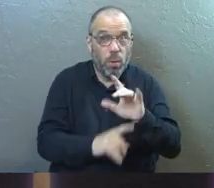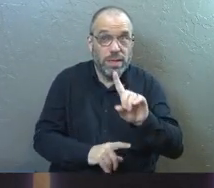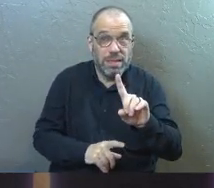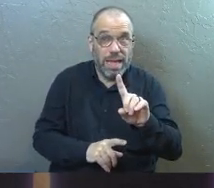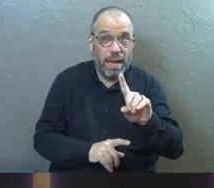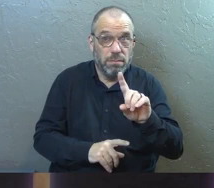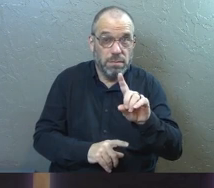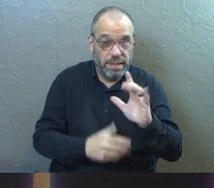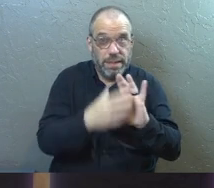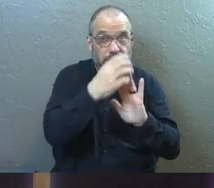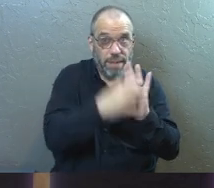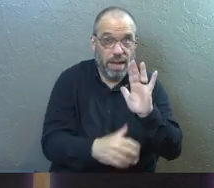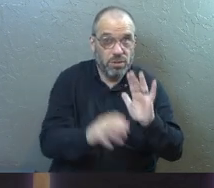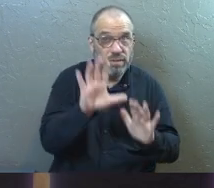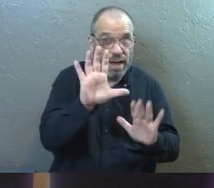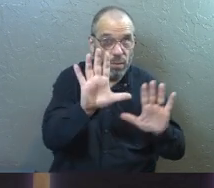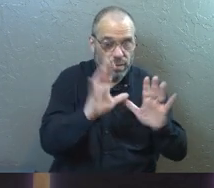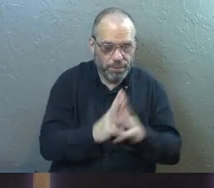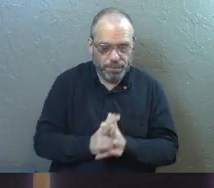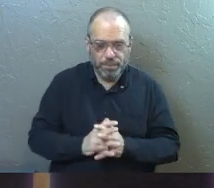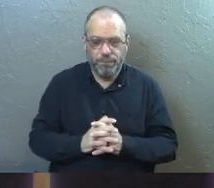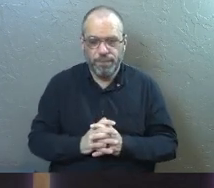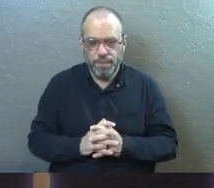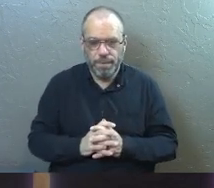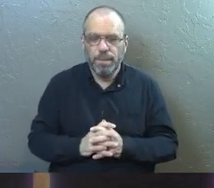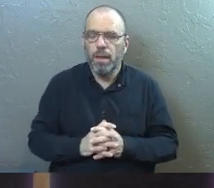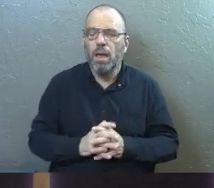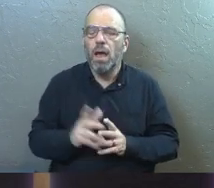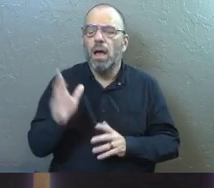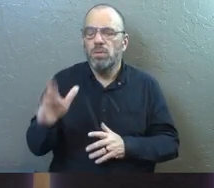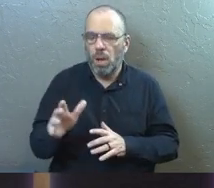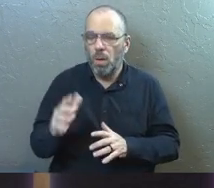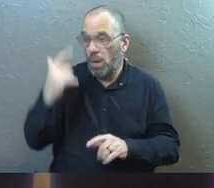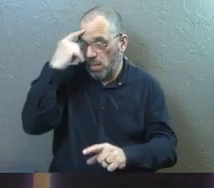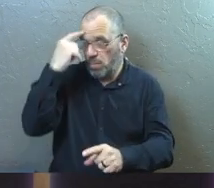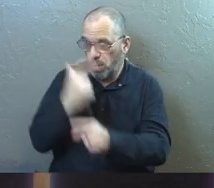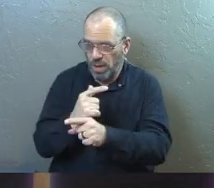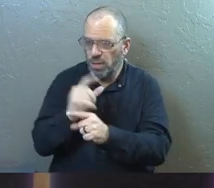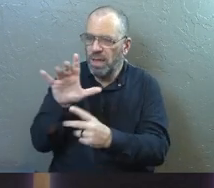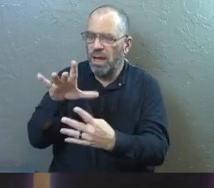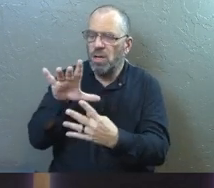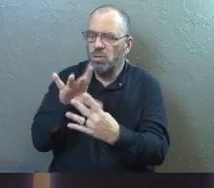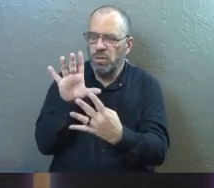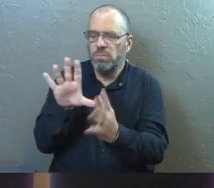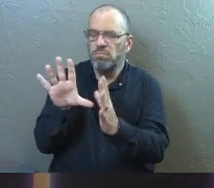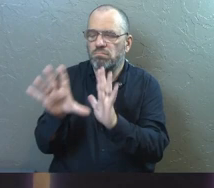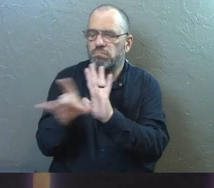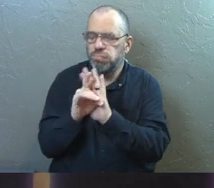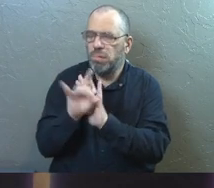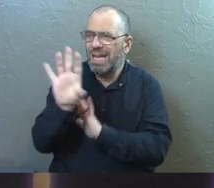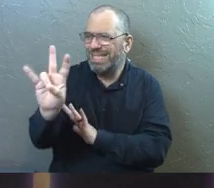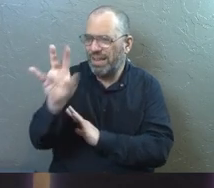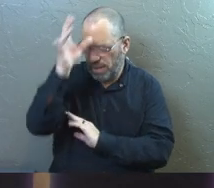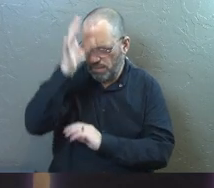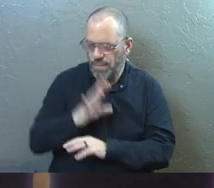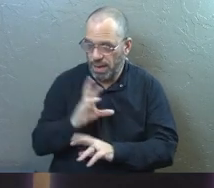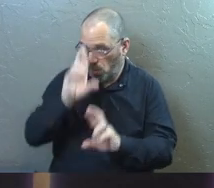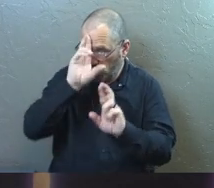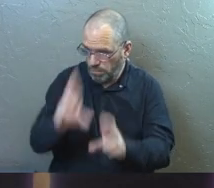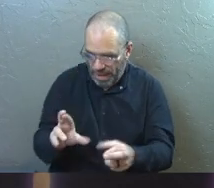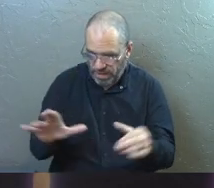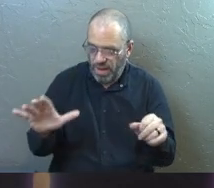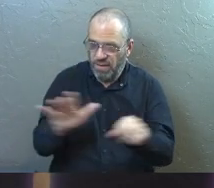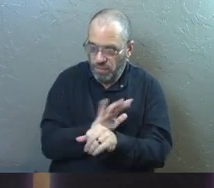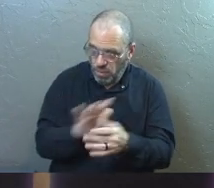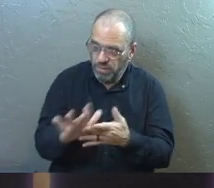in the passage here. They say, and so brothers, select seven men who are well-respected